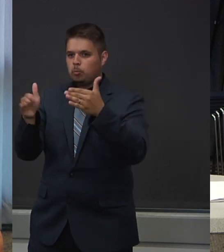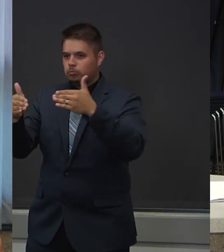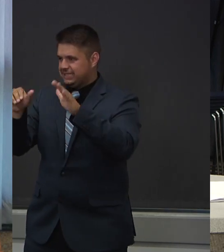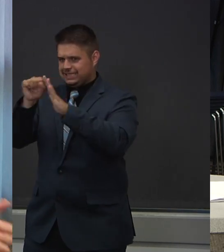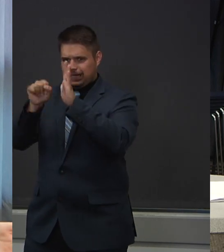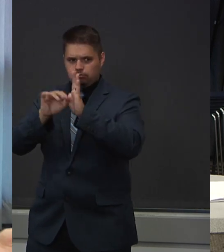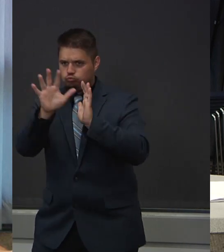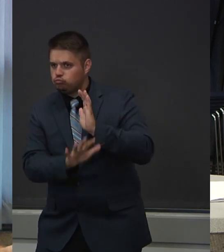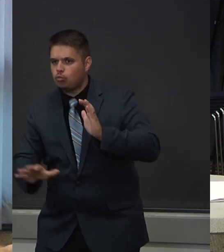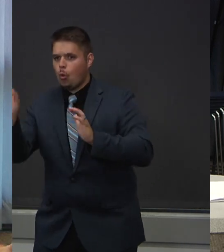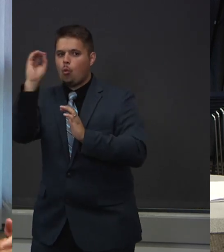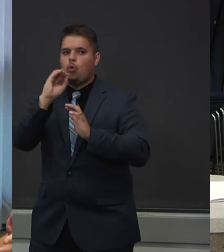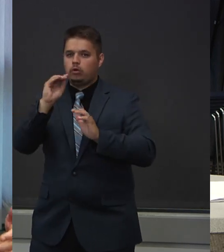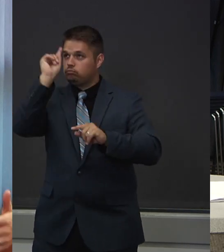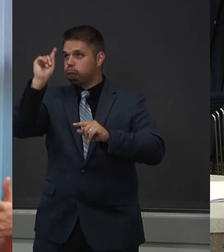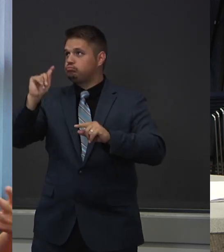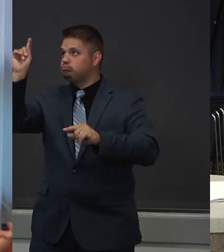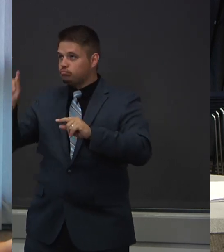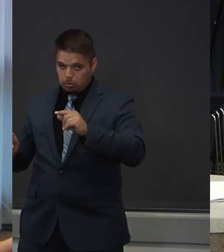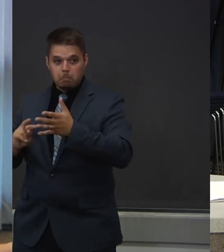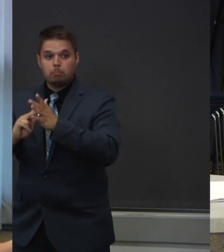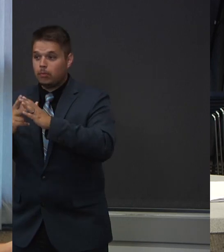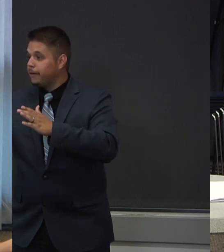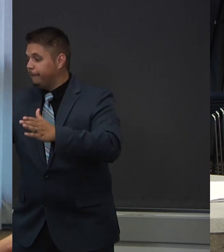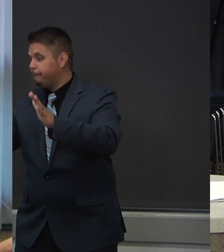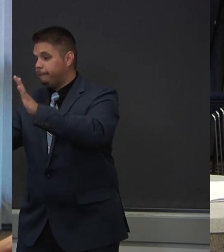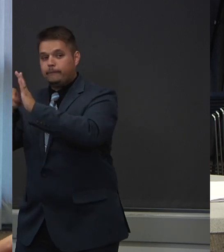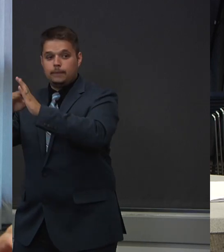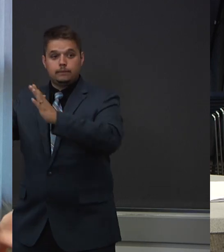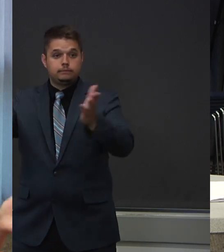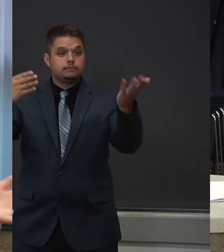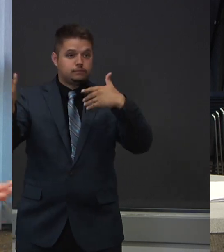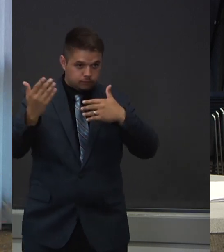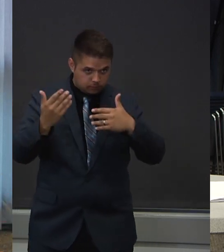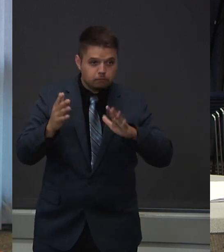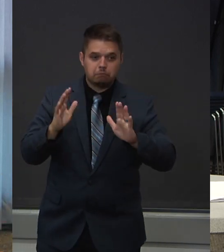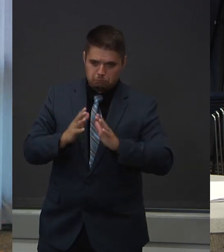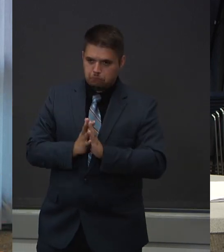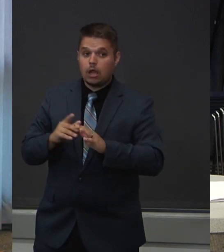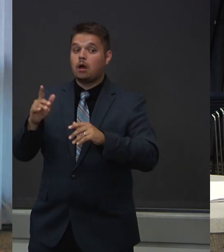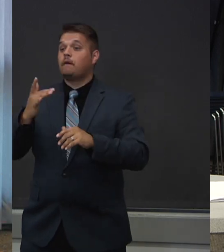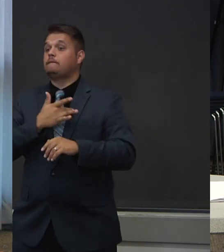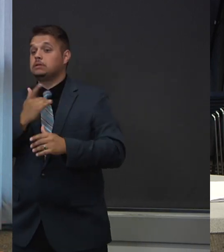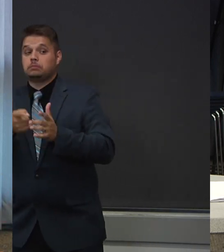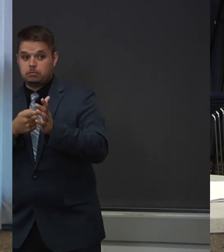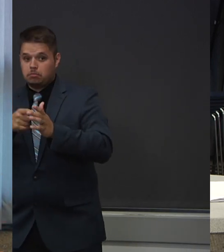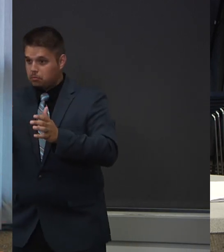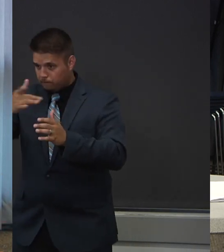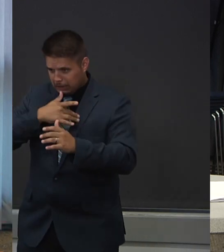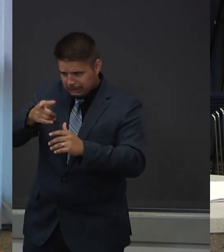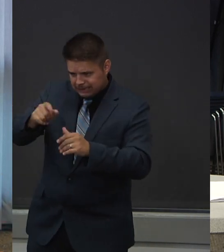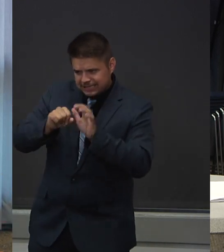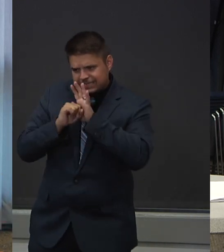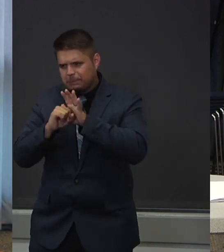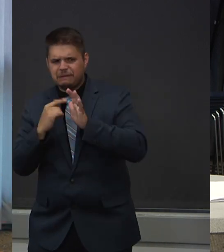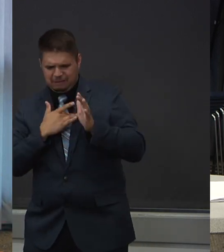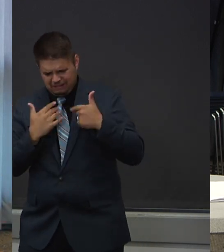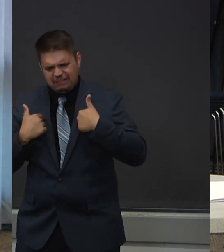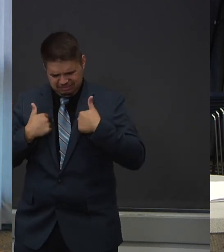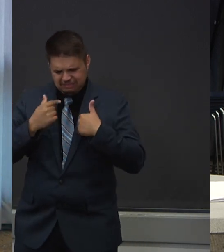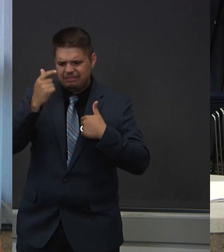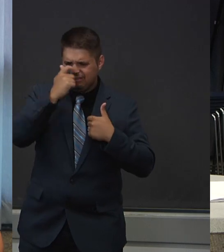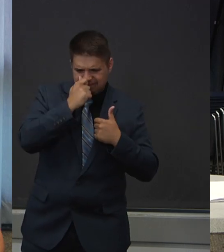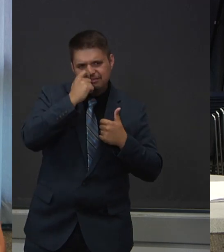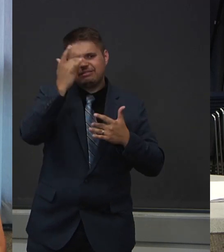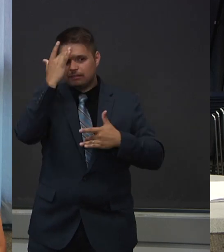in people who have symptoms that look like COVID-19 as well as in people who don't have symptoms of